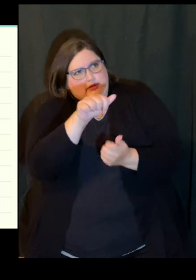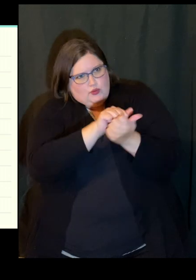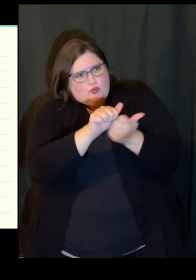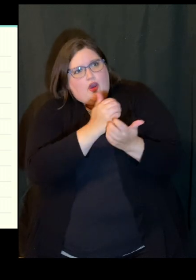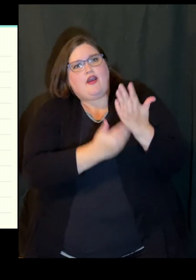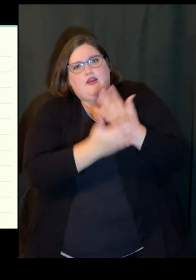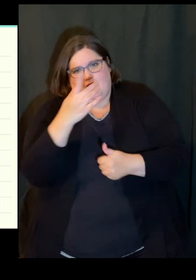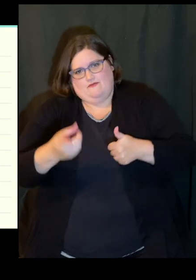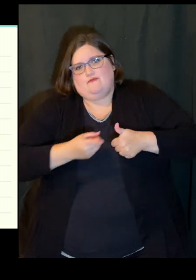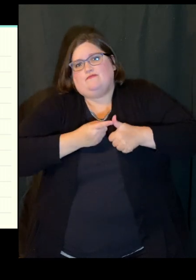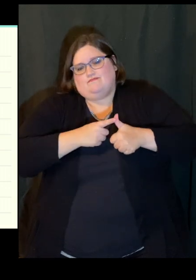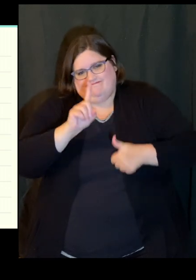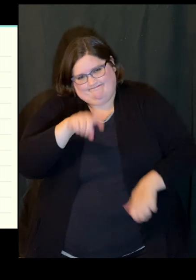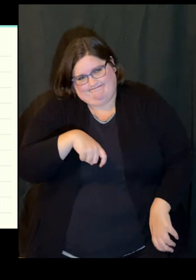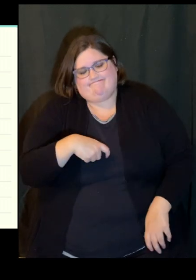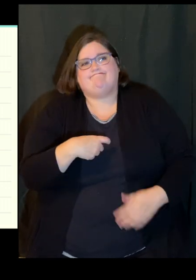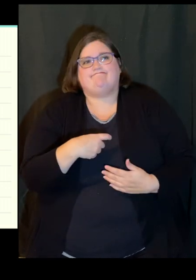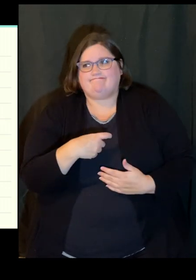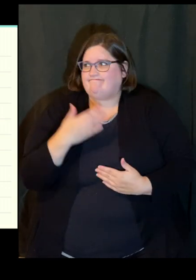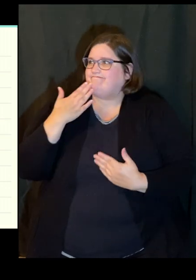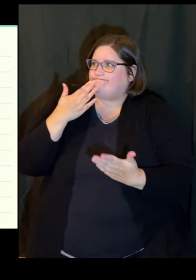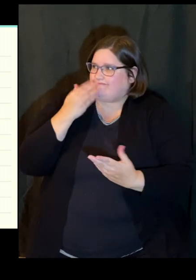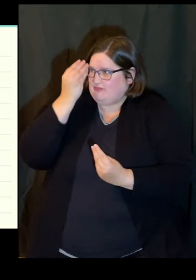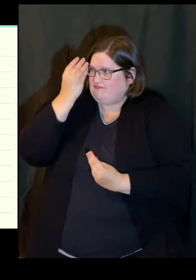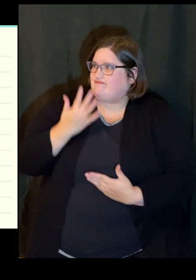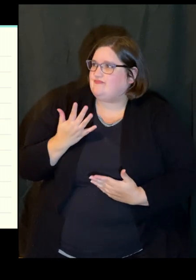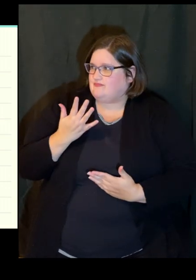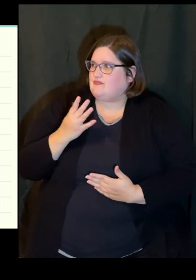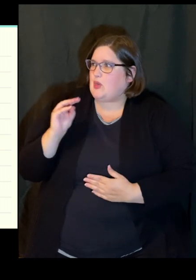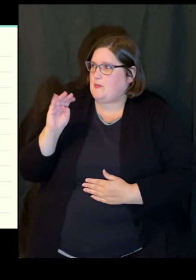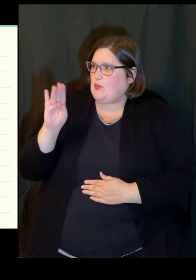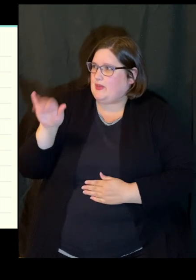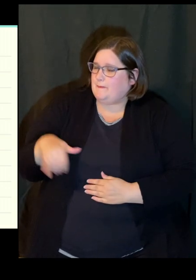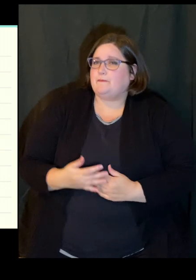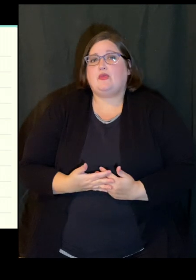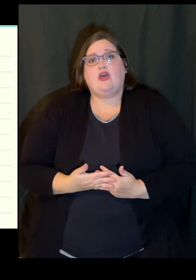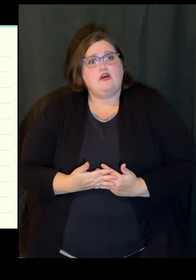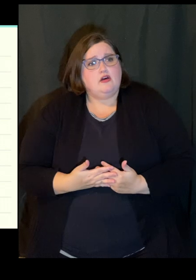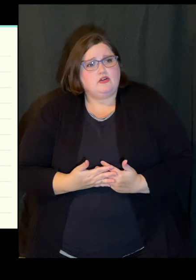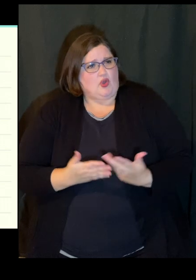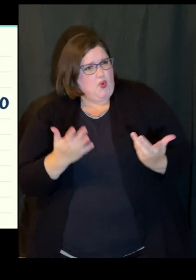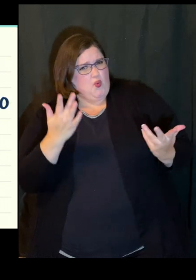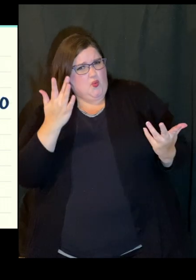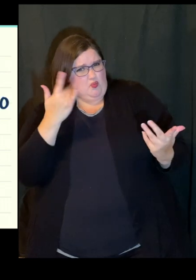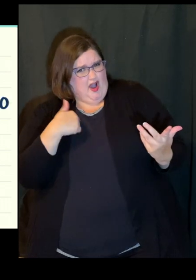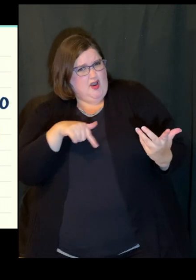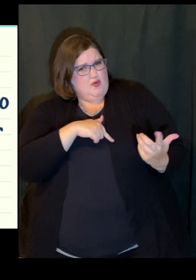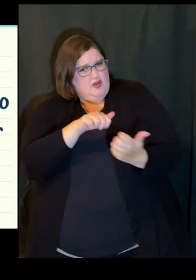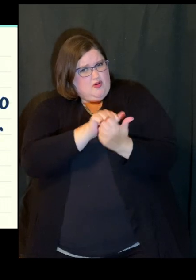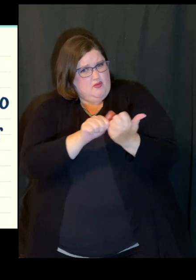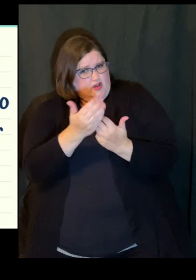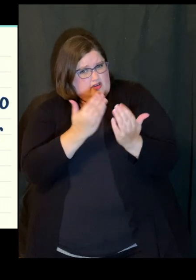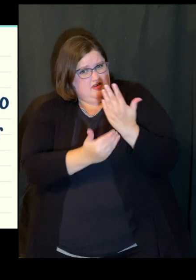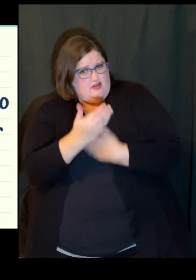my hands first. Reminding me, Moby, why do you have to wash your hands?